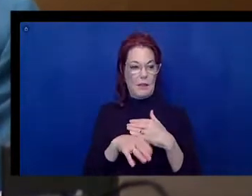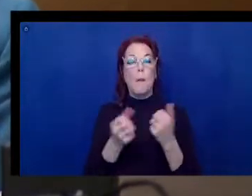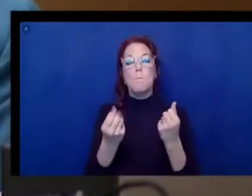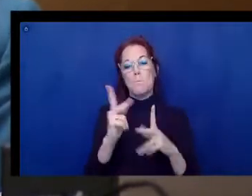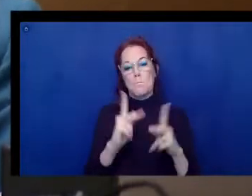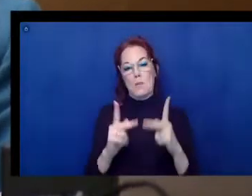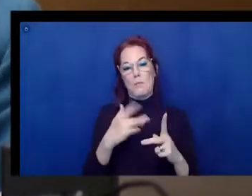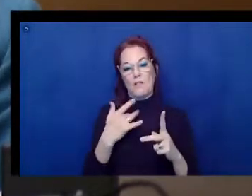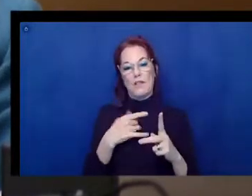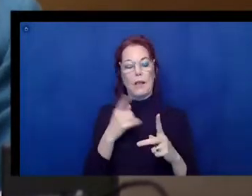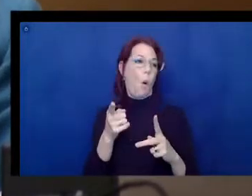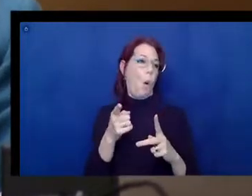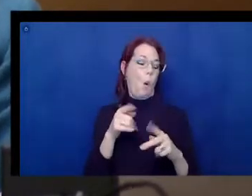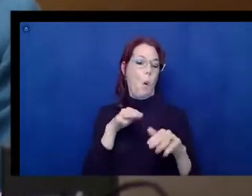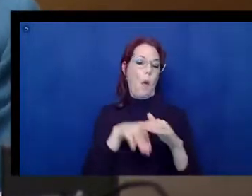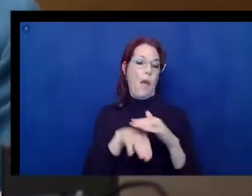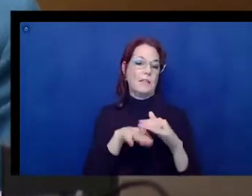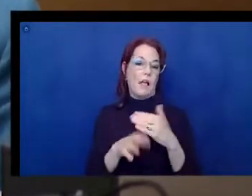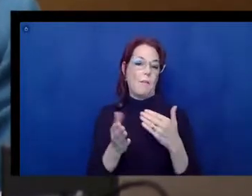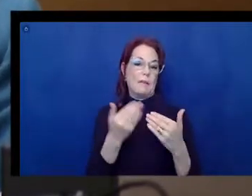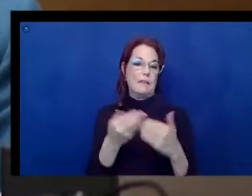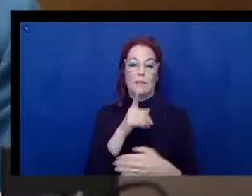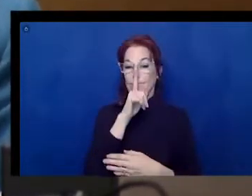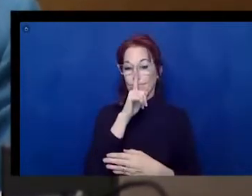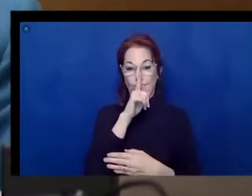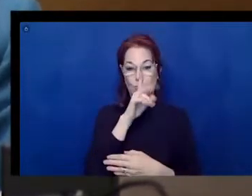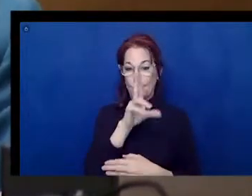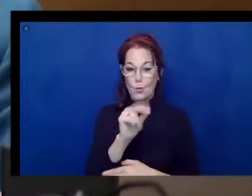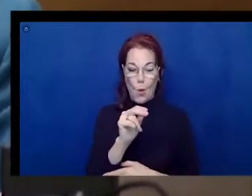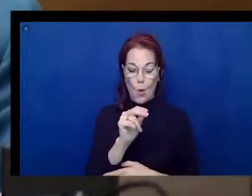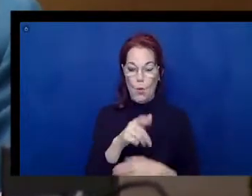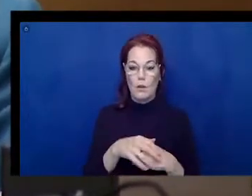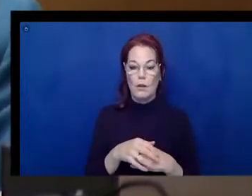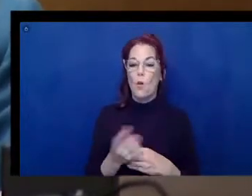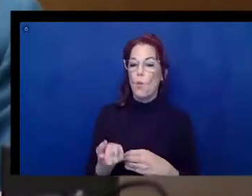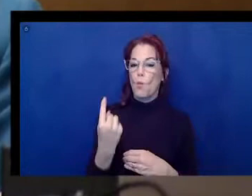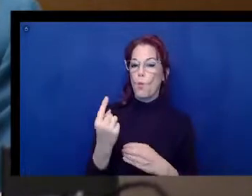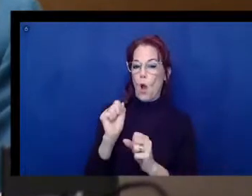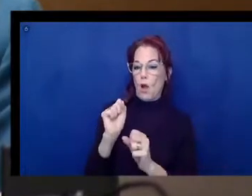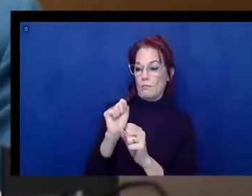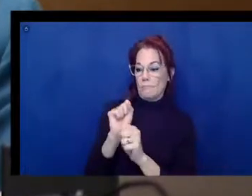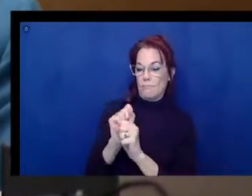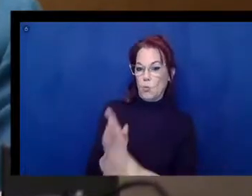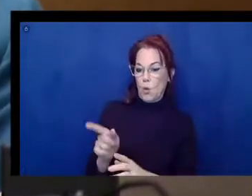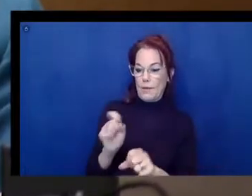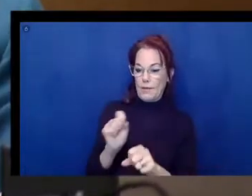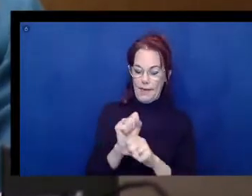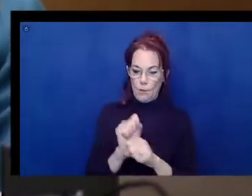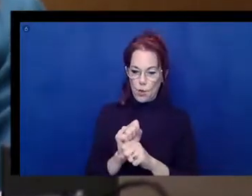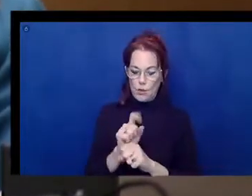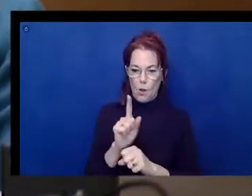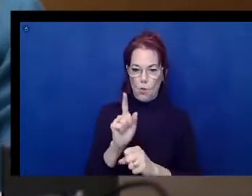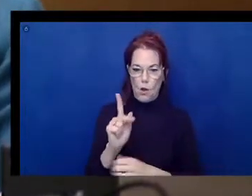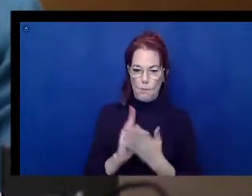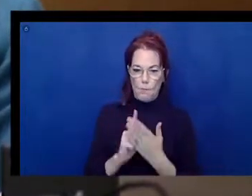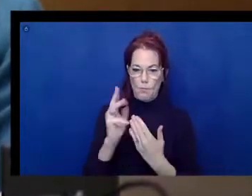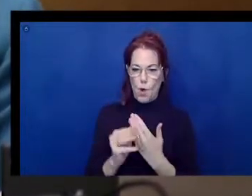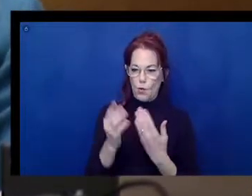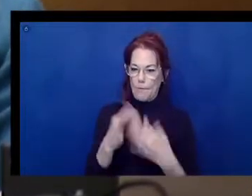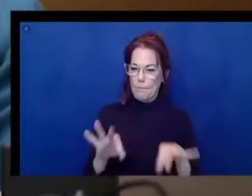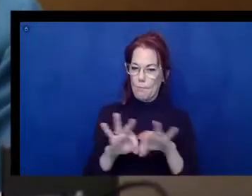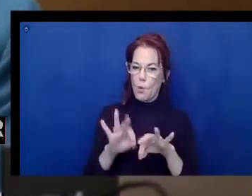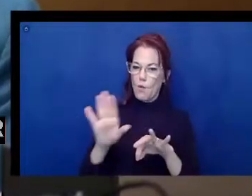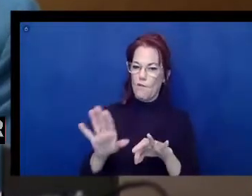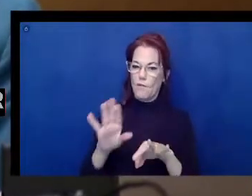employee of a large federal agency for years worked on an inaccessible program that's central to her job. And recently, the agency